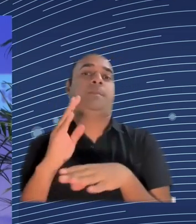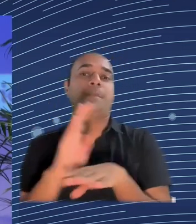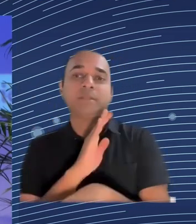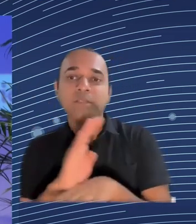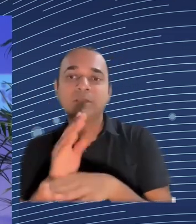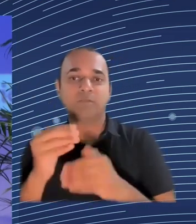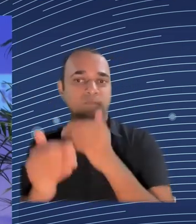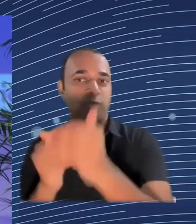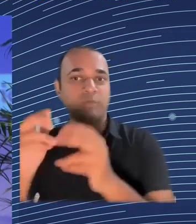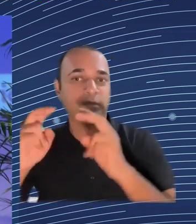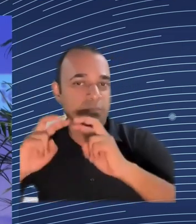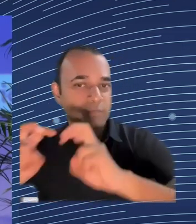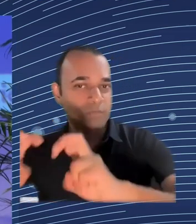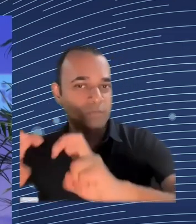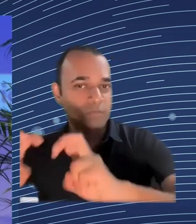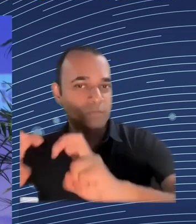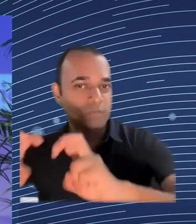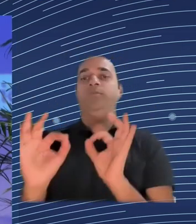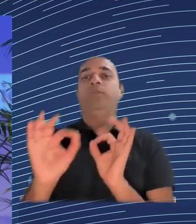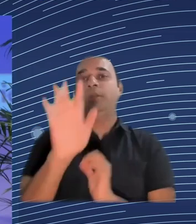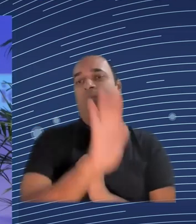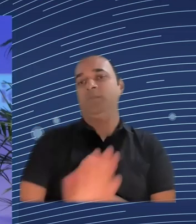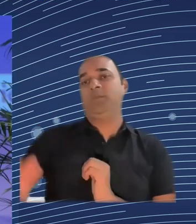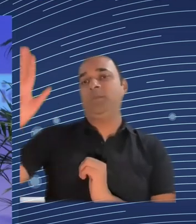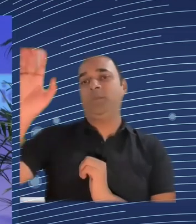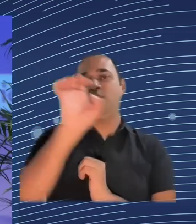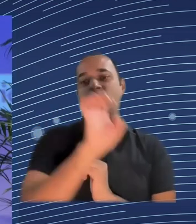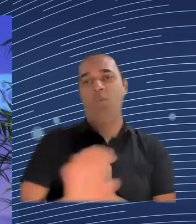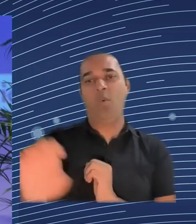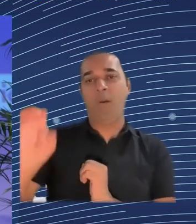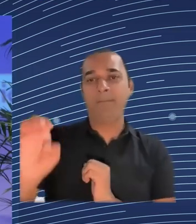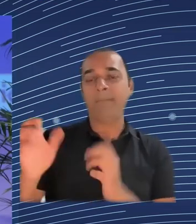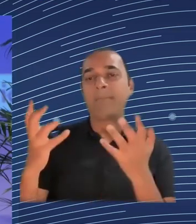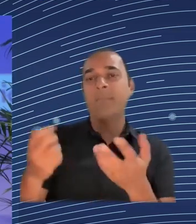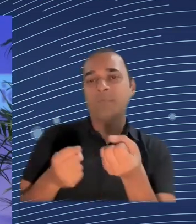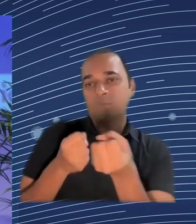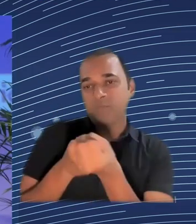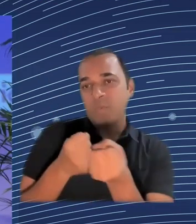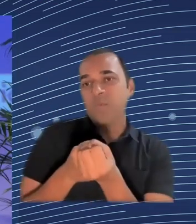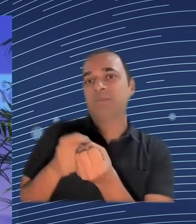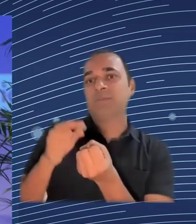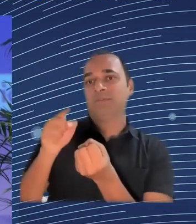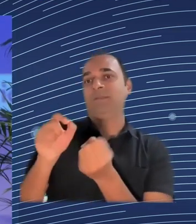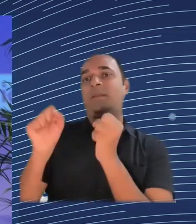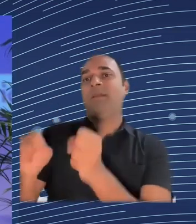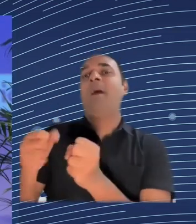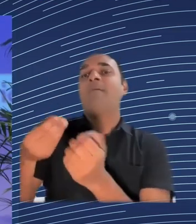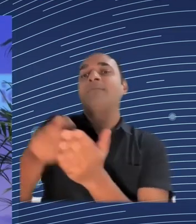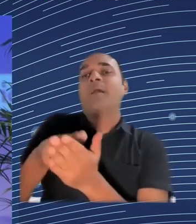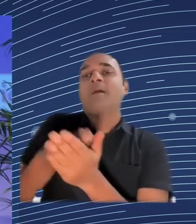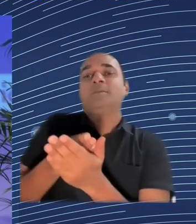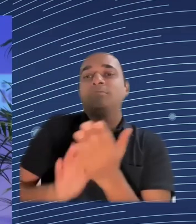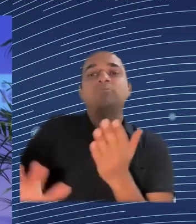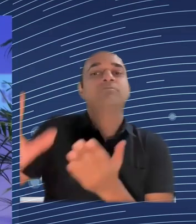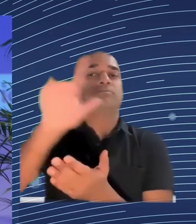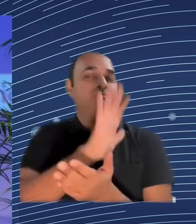reducing disparities objective and also being a long term development policy for Europe. And